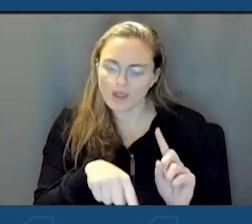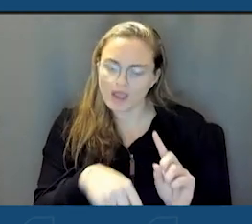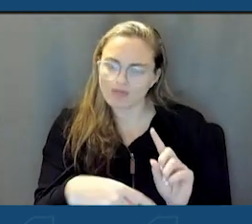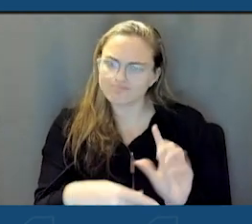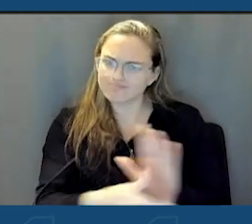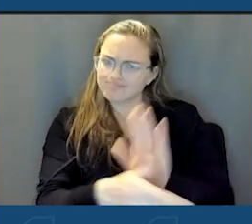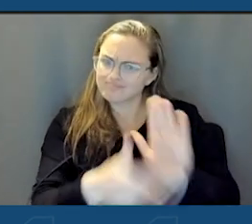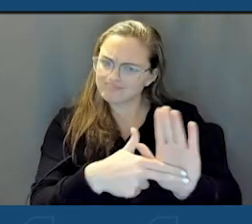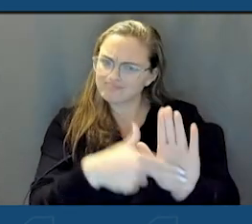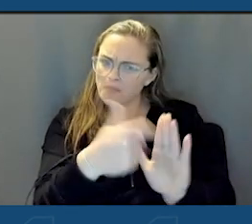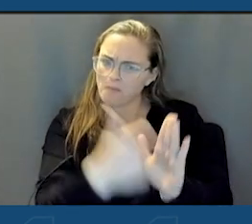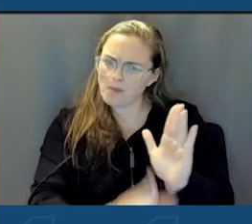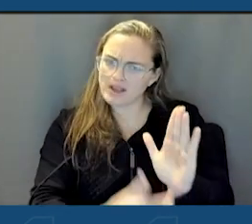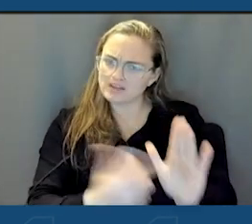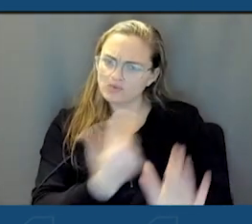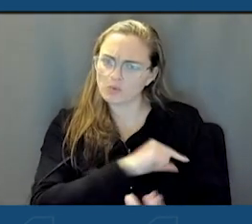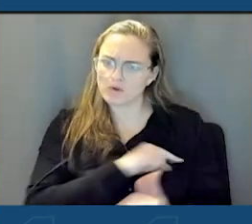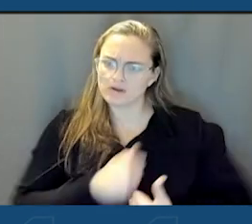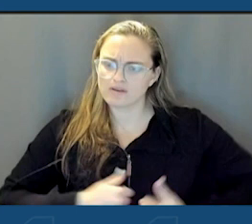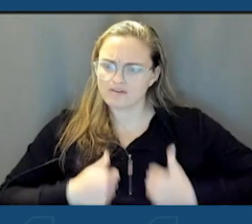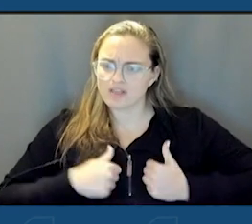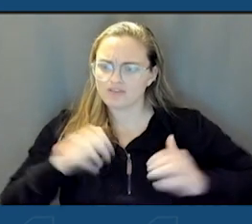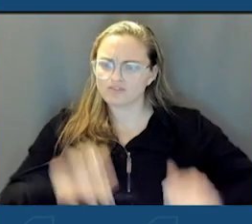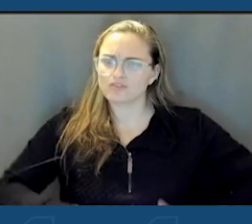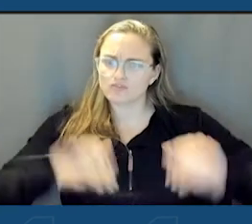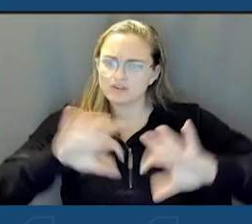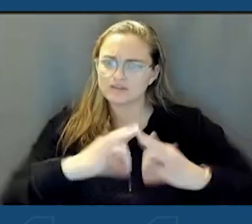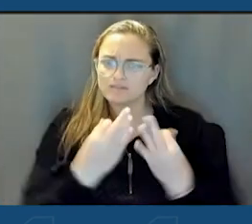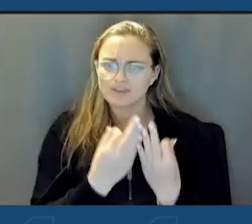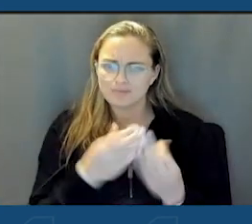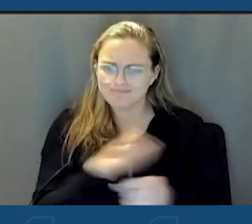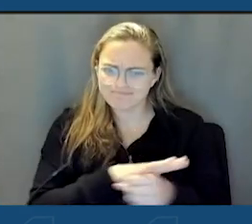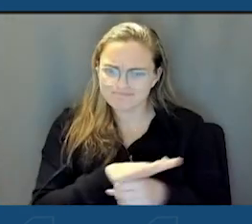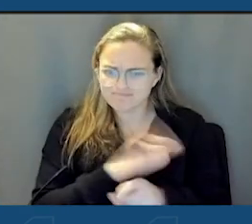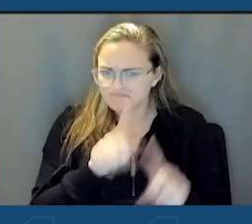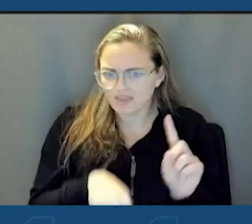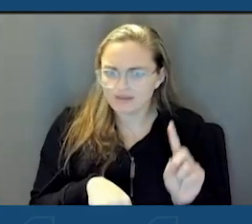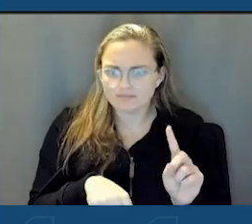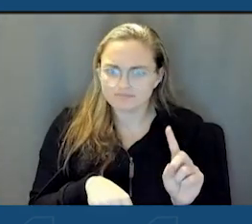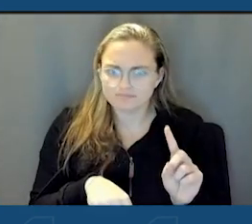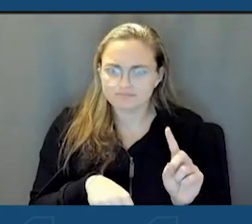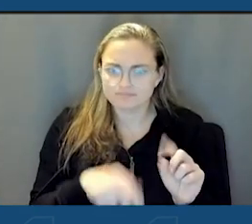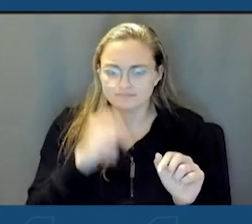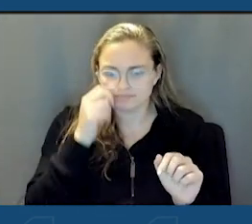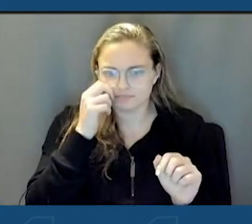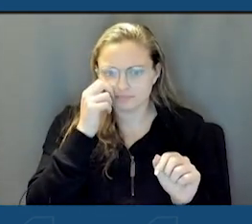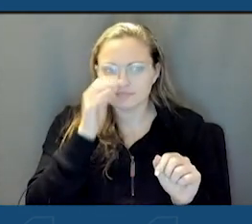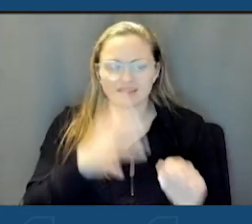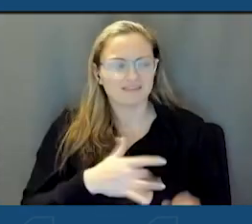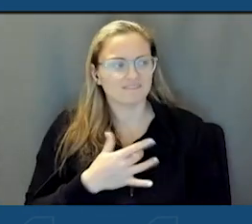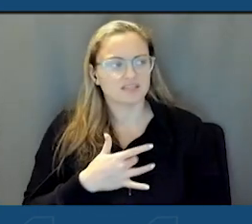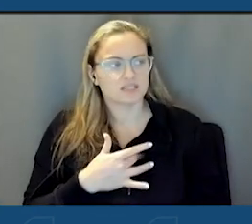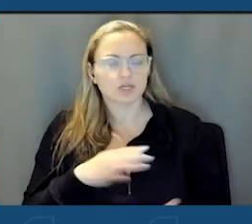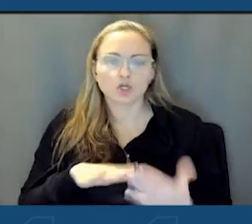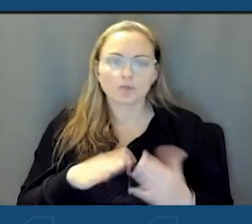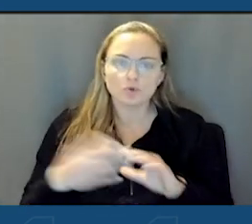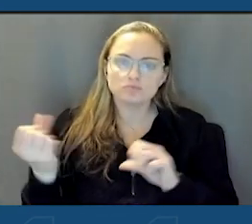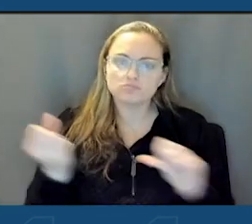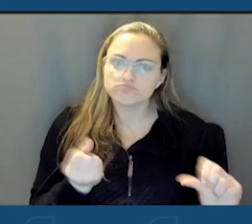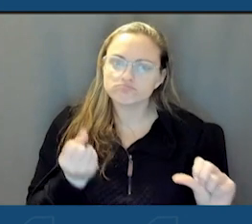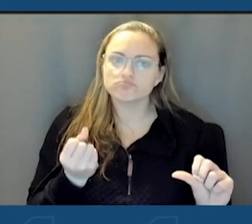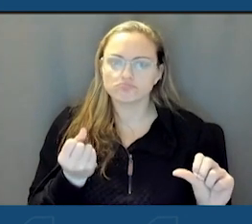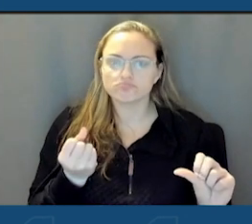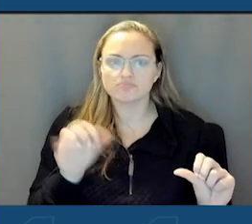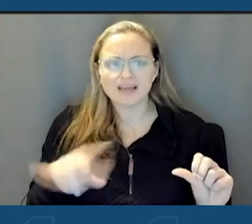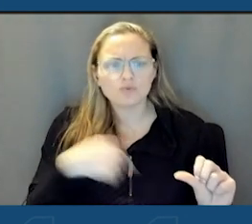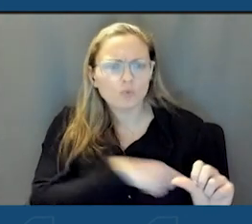on the quality of life of raising a family in these areas. And that sense of community that's so strong and powerful, that's what we